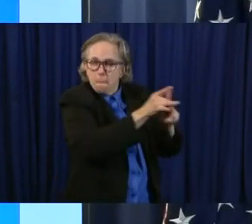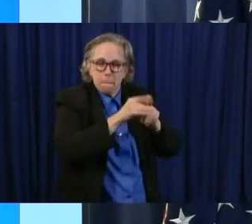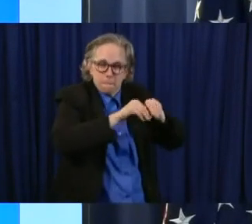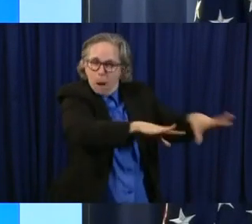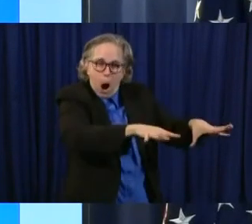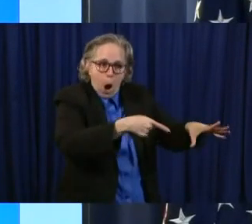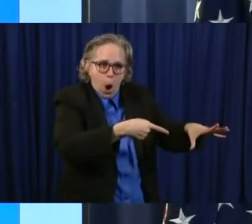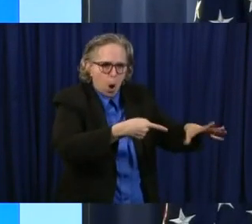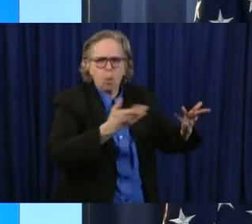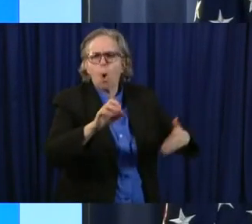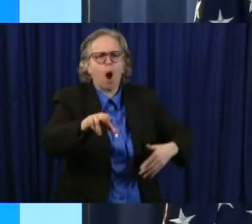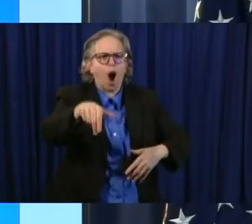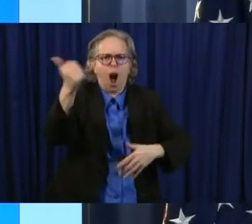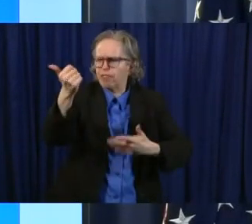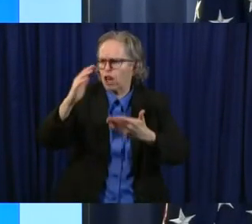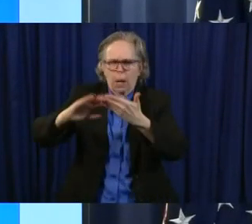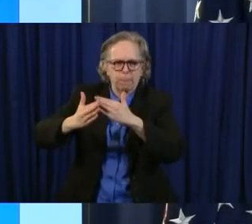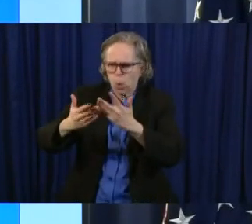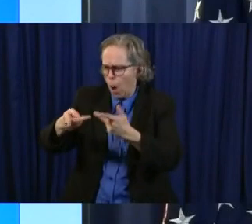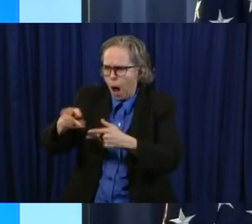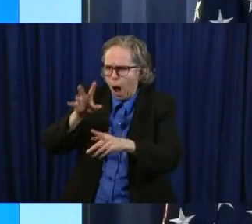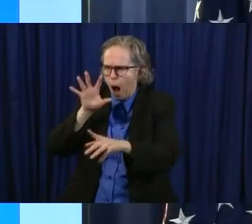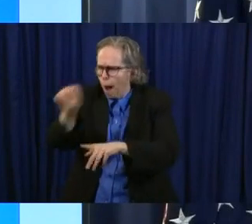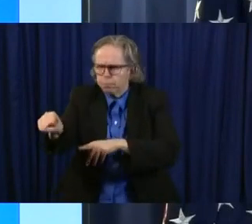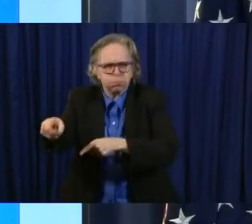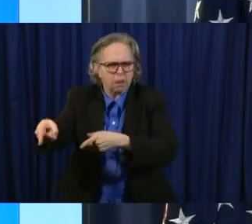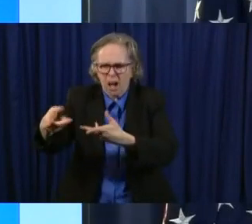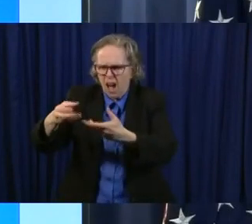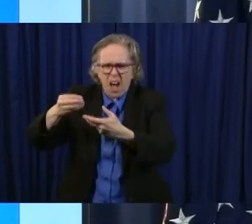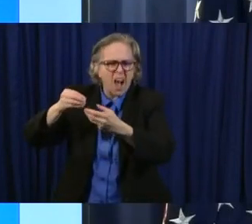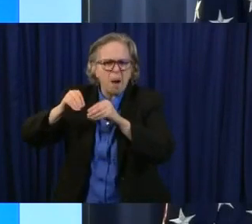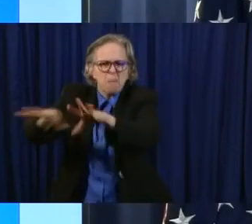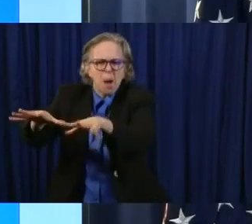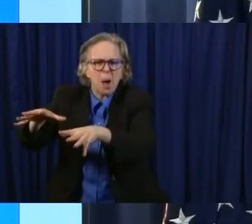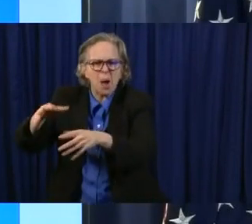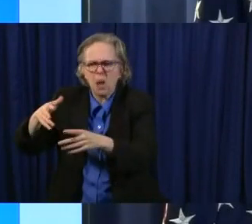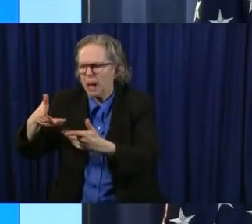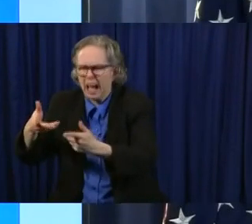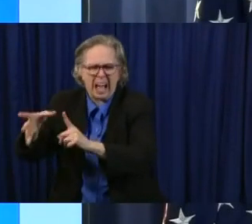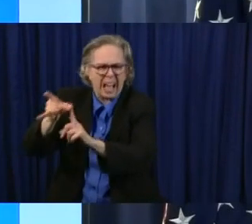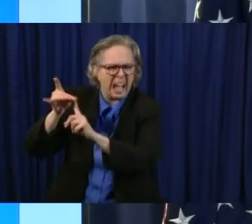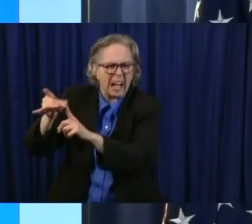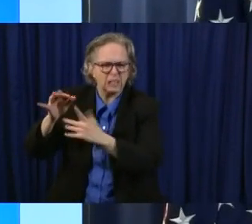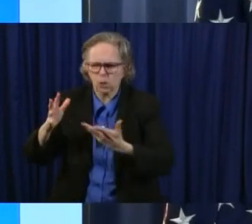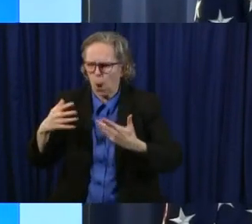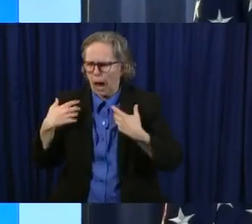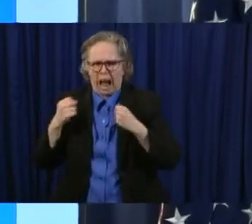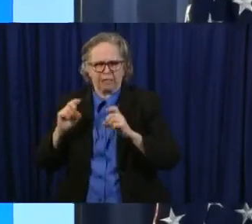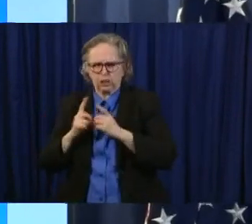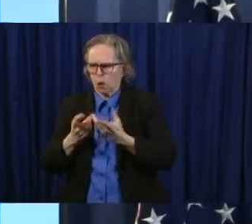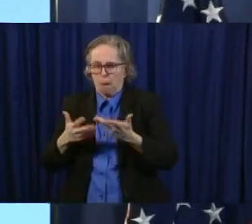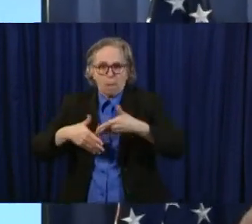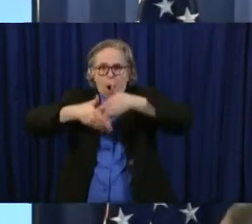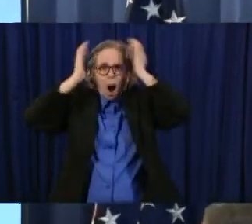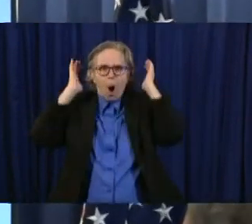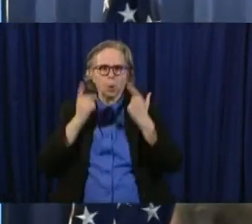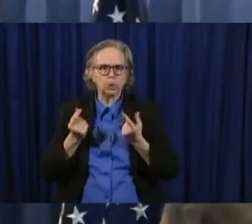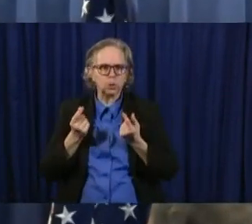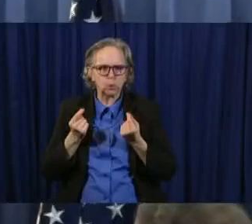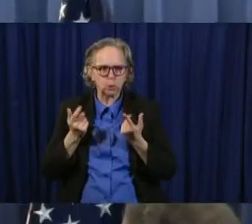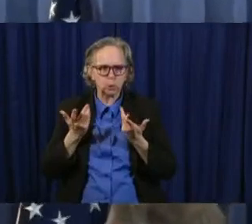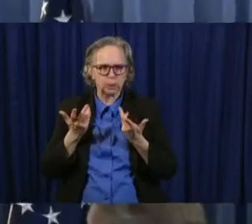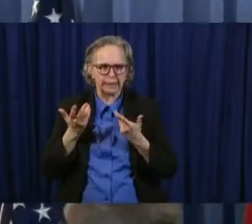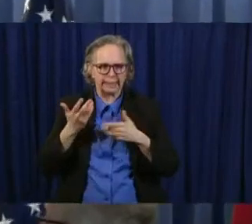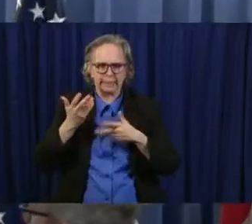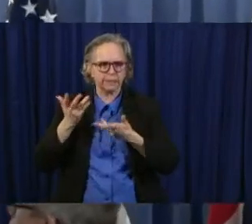something else in a community, a village, somewhere else where the local health department is just overrun. We will be able to surge people in there